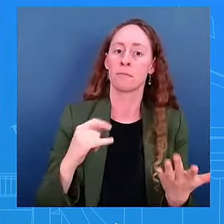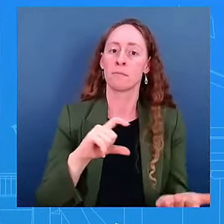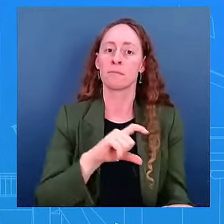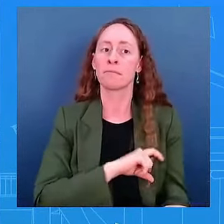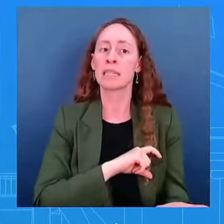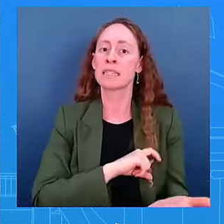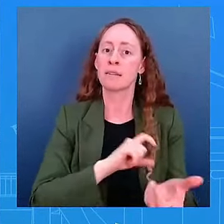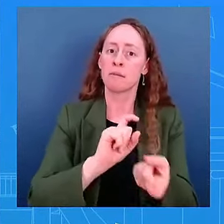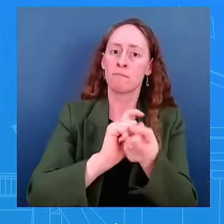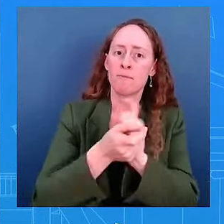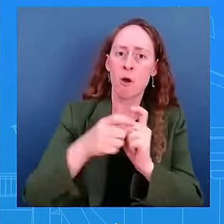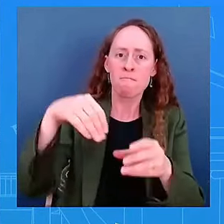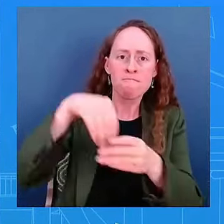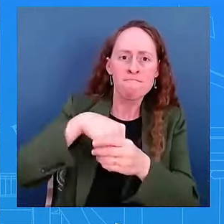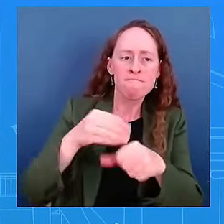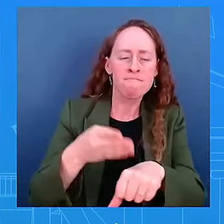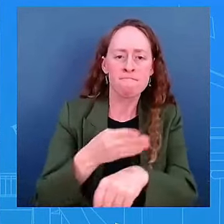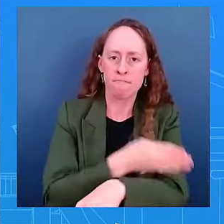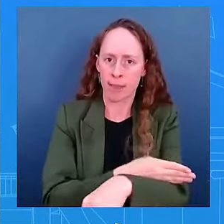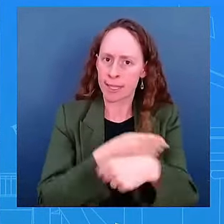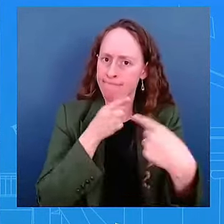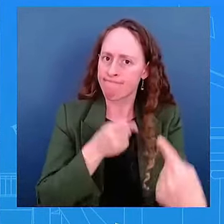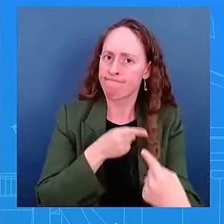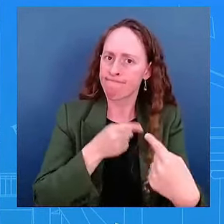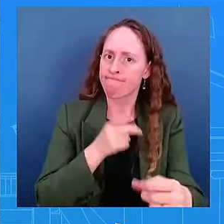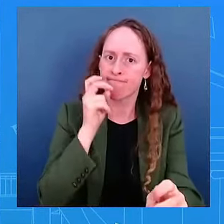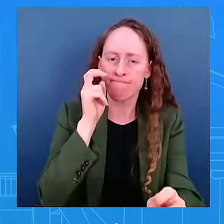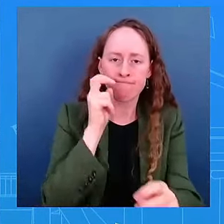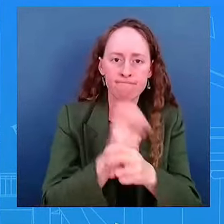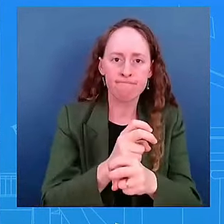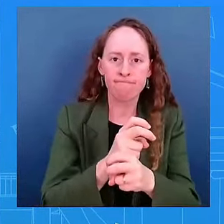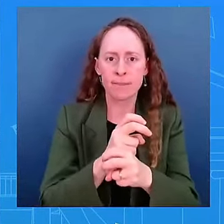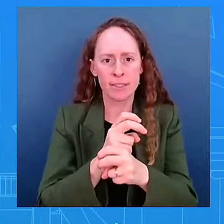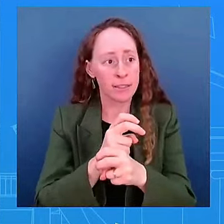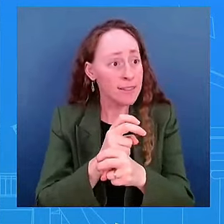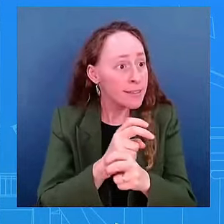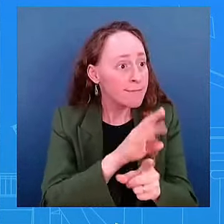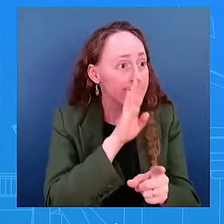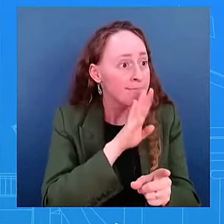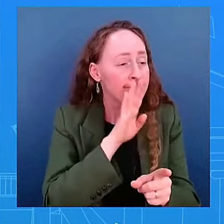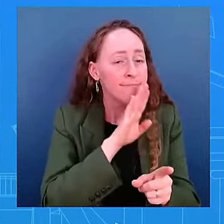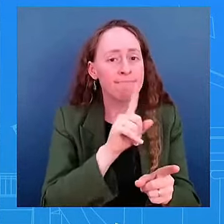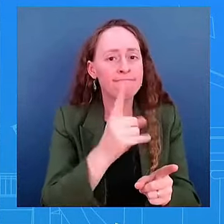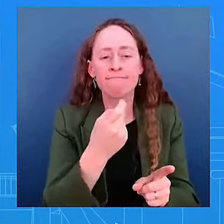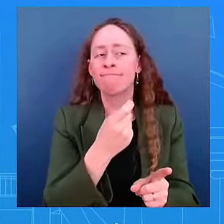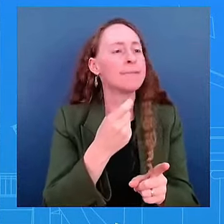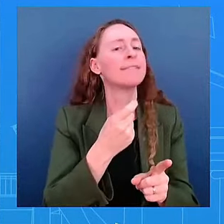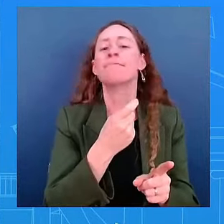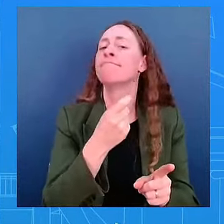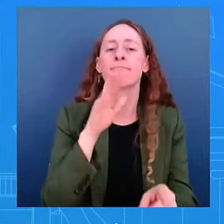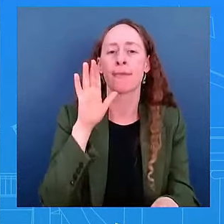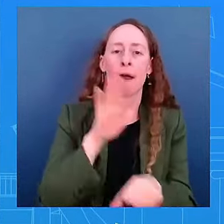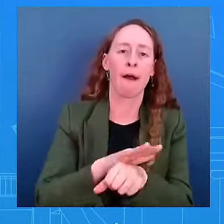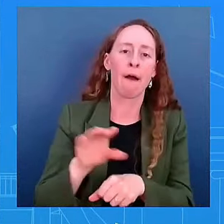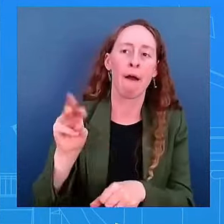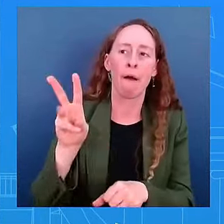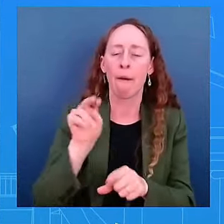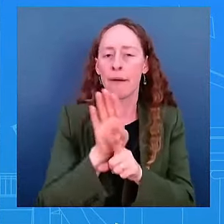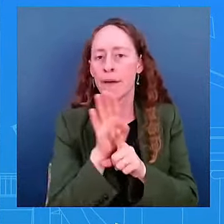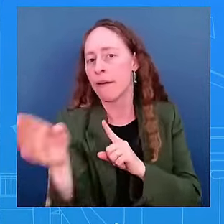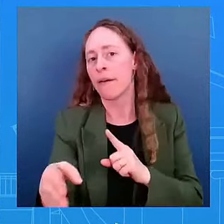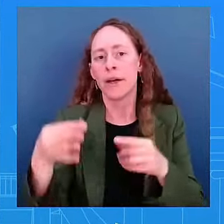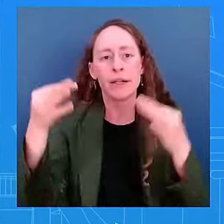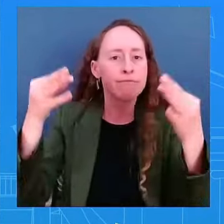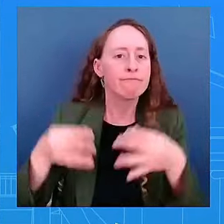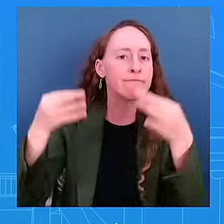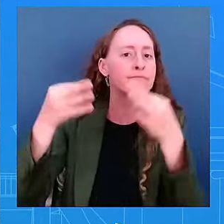in Congress, he took an executive order to deal with it on the federal law enforcement level. And that was a step that